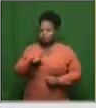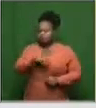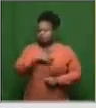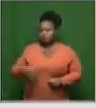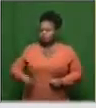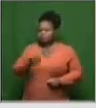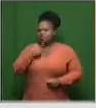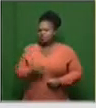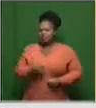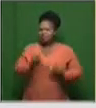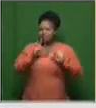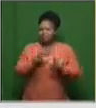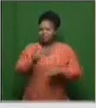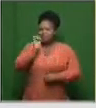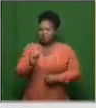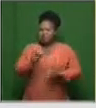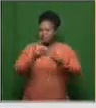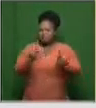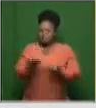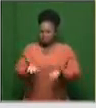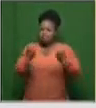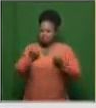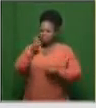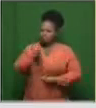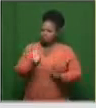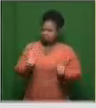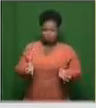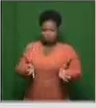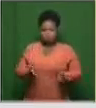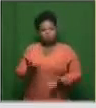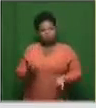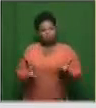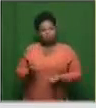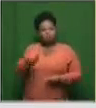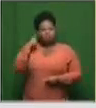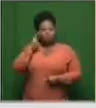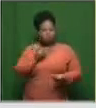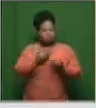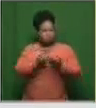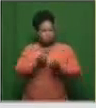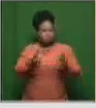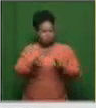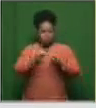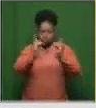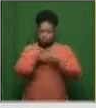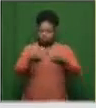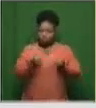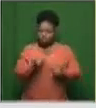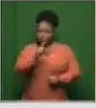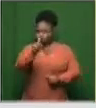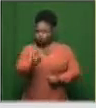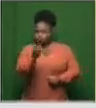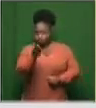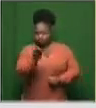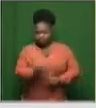it'll be just for 10% of the population? I suppose maybe we should start with the Department of Health on that one. So